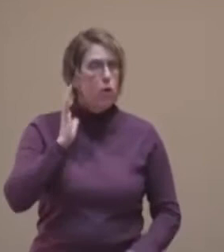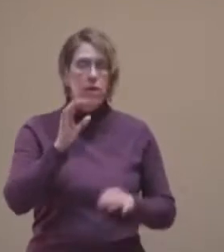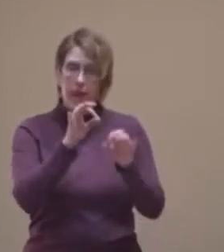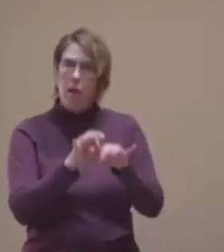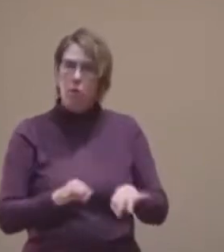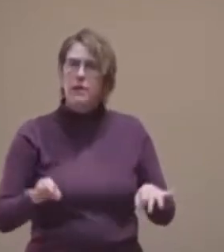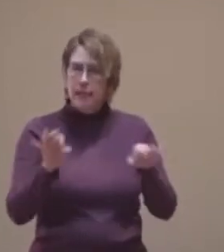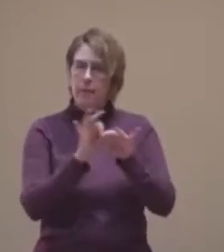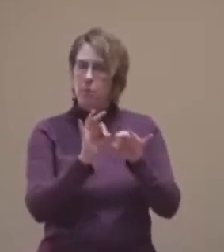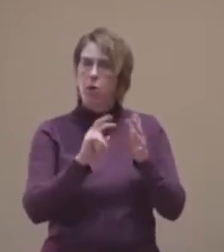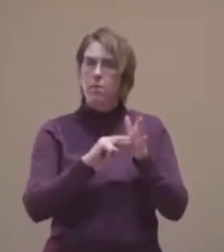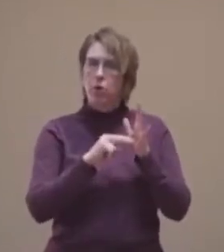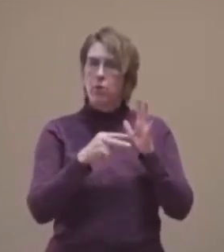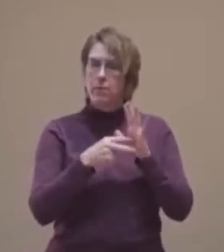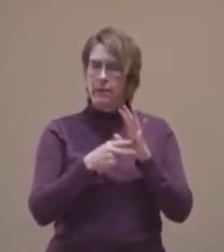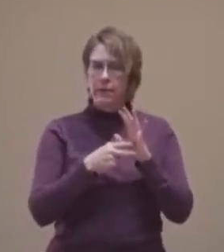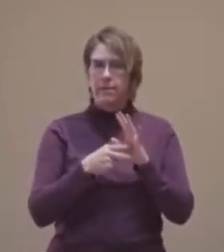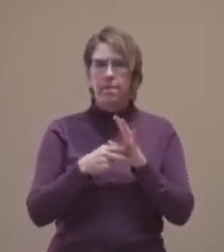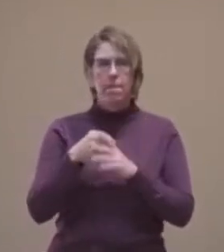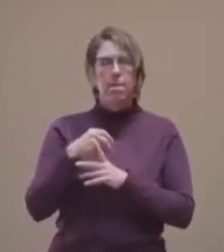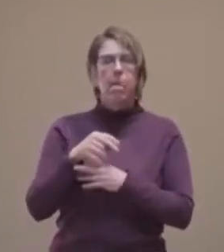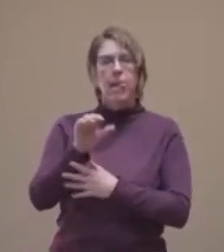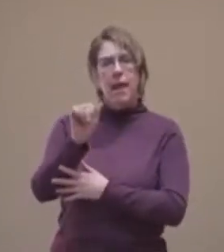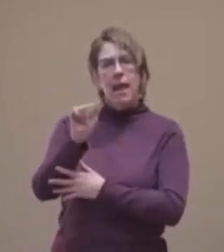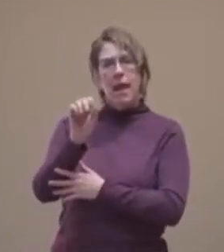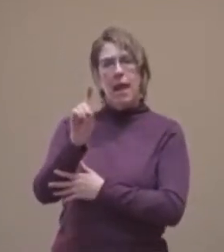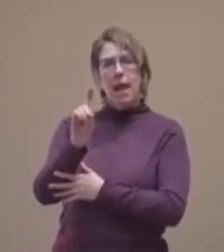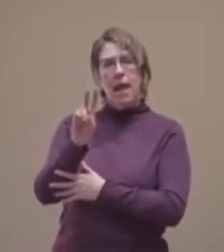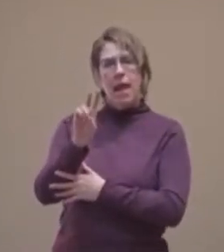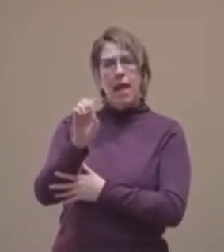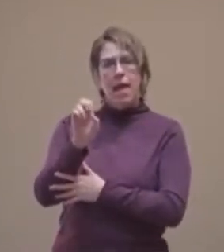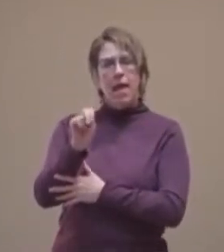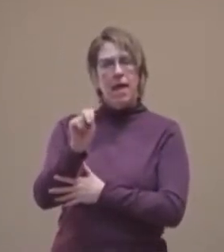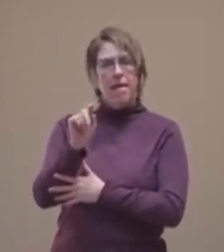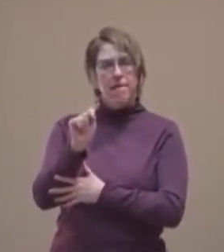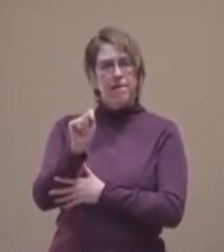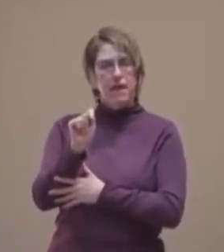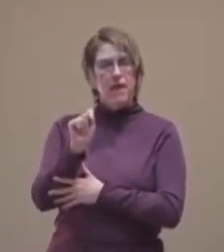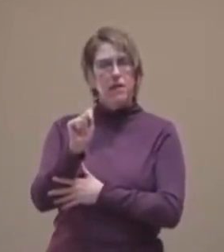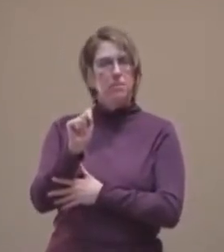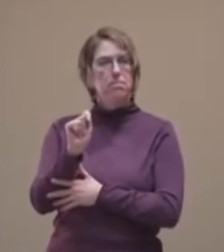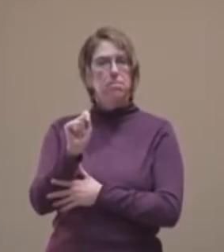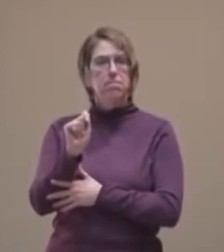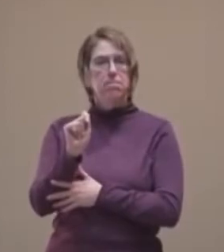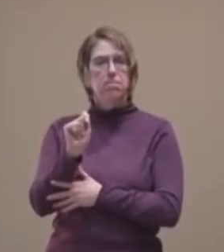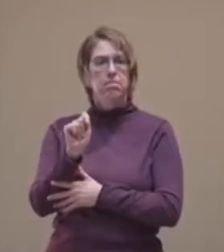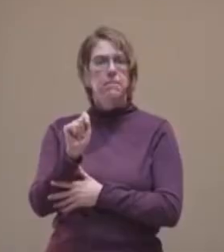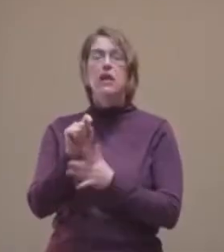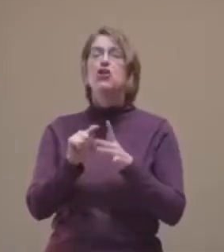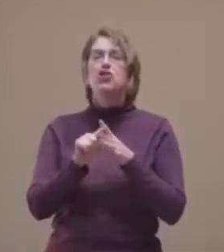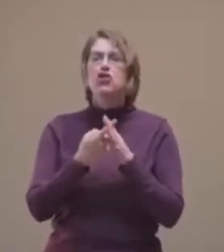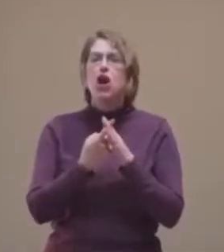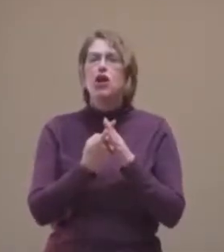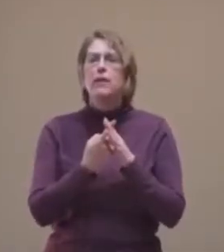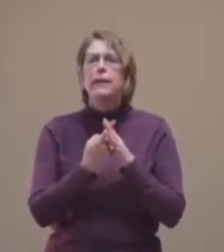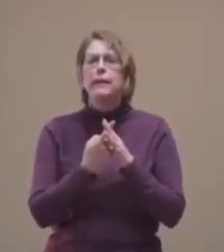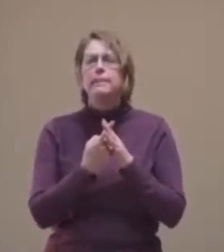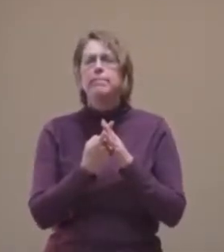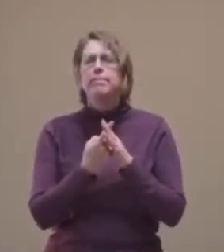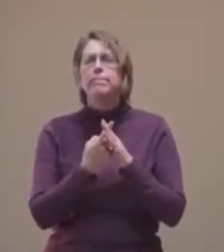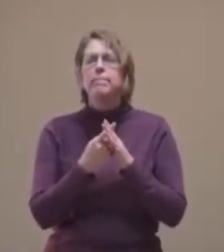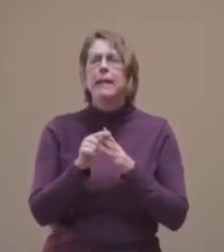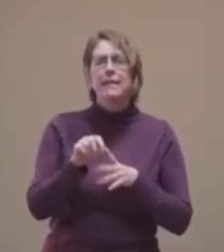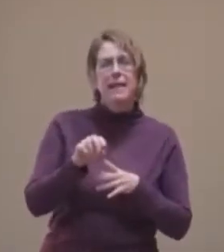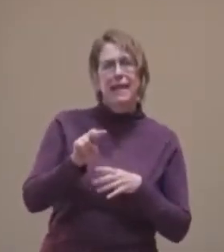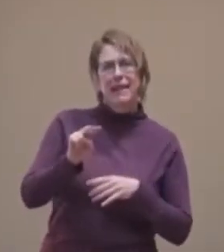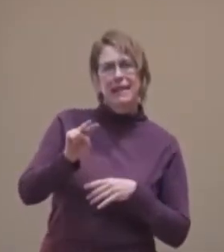began in church history. Here's a brief church history lesson. It began as another Lent. So it's longer than we practice it